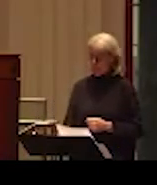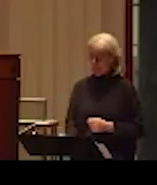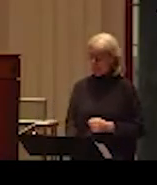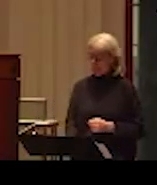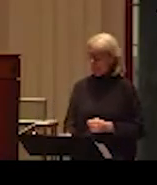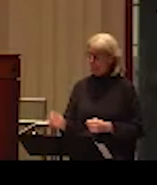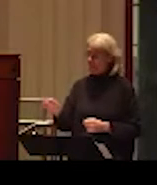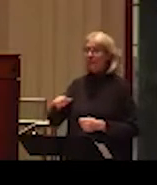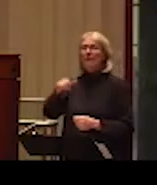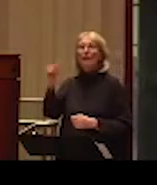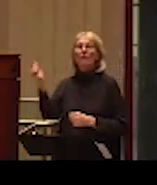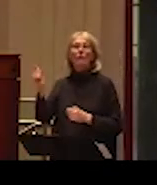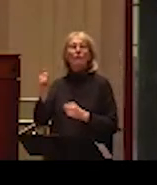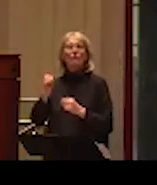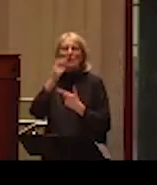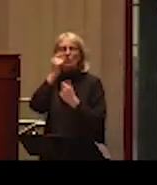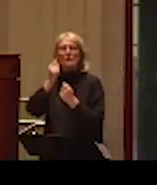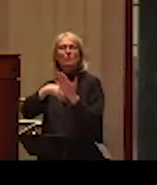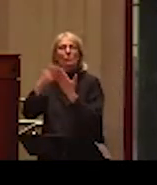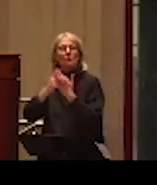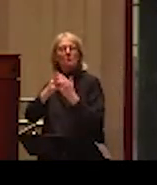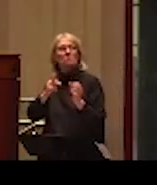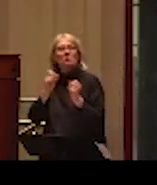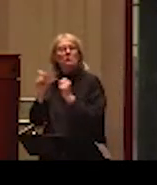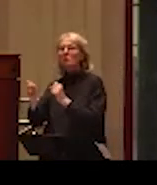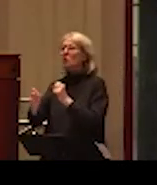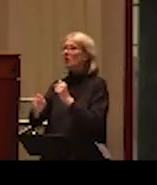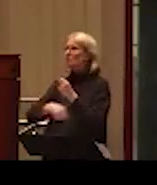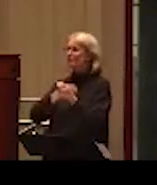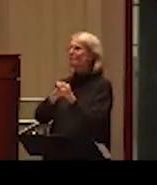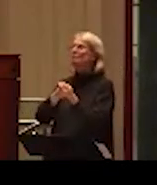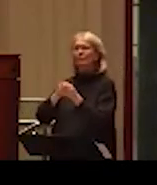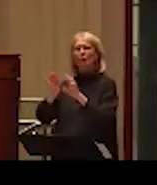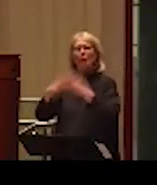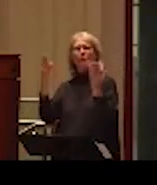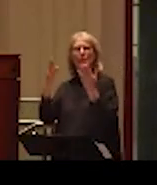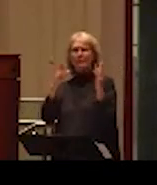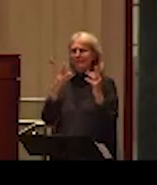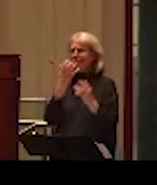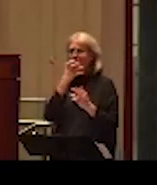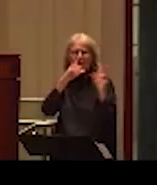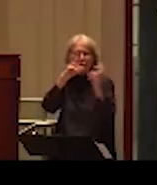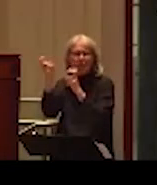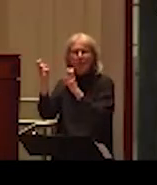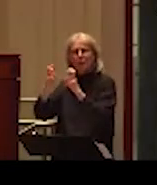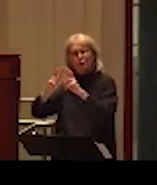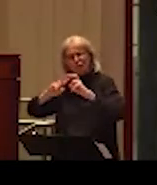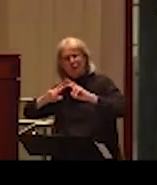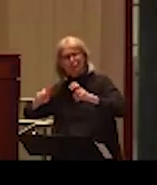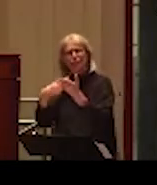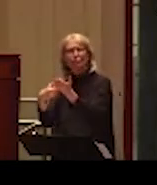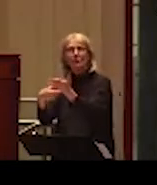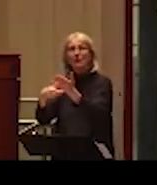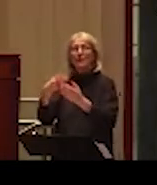the initiatives that I find very strong in support of the controversy in research and academic freedom. One is